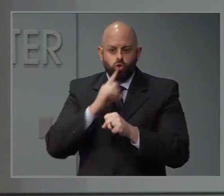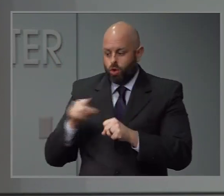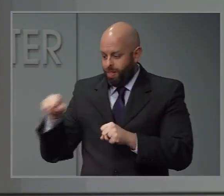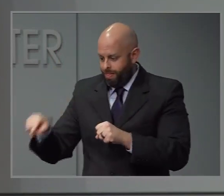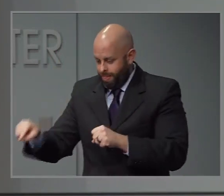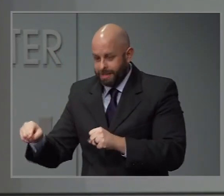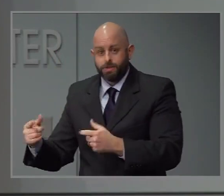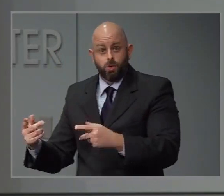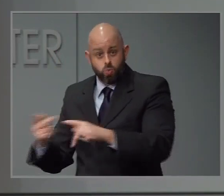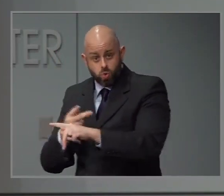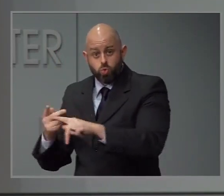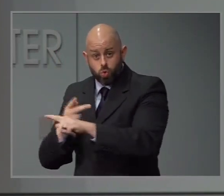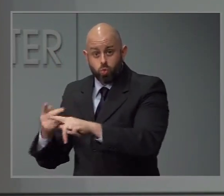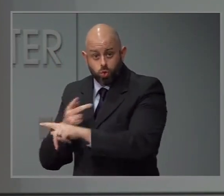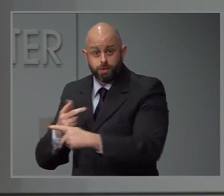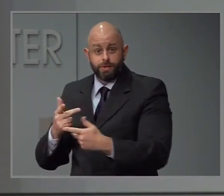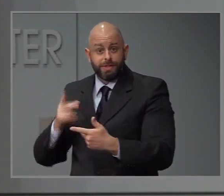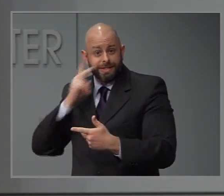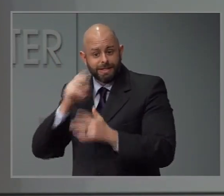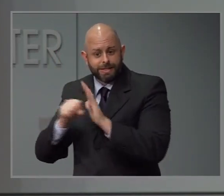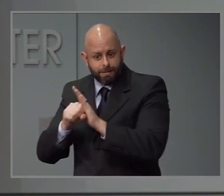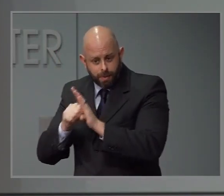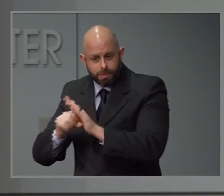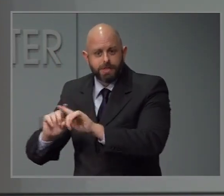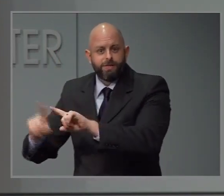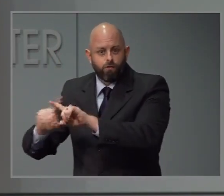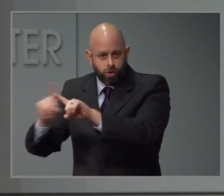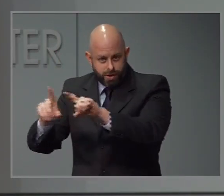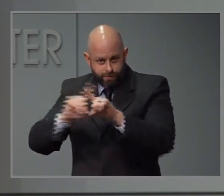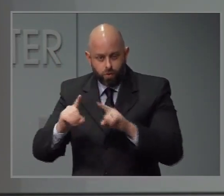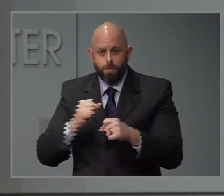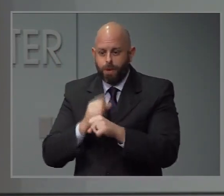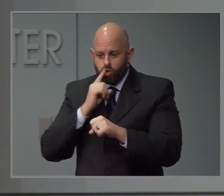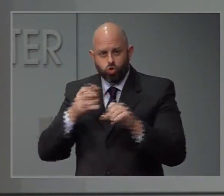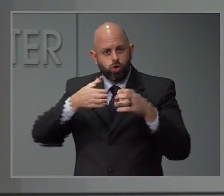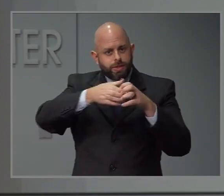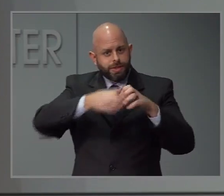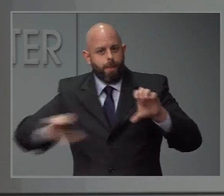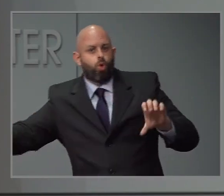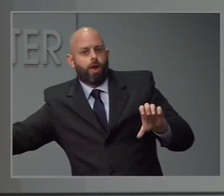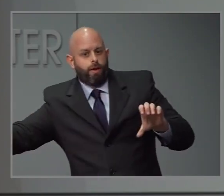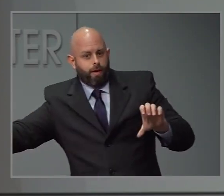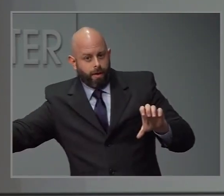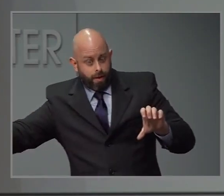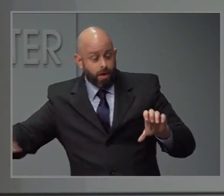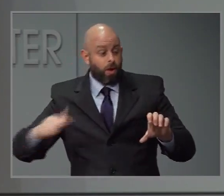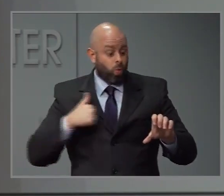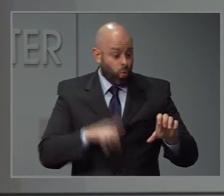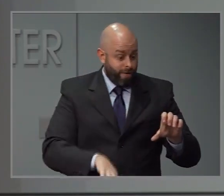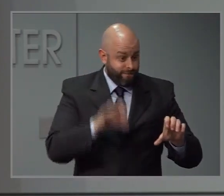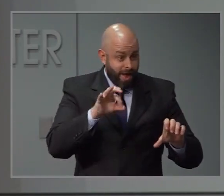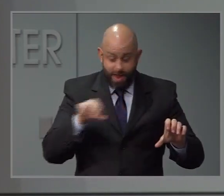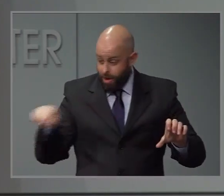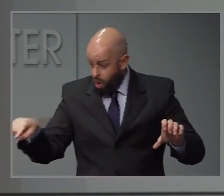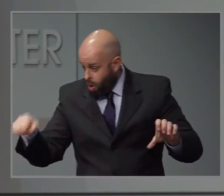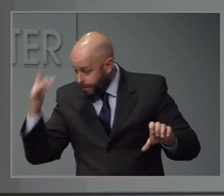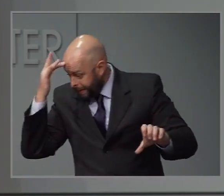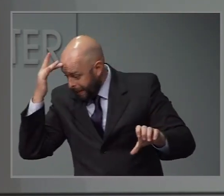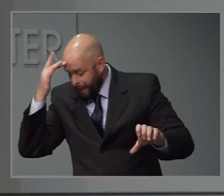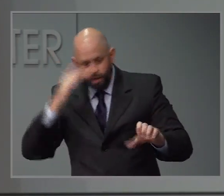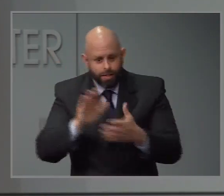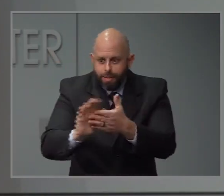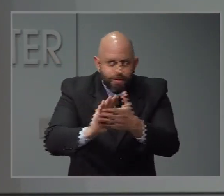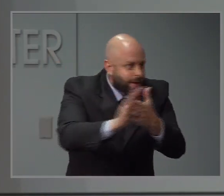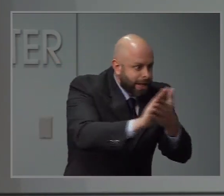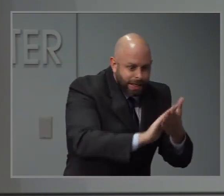symptoms of shortness of breath or need additional treatment. Obviously, there's deep cleaning involved, hand washing, and